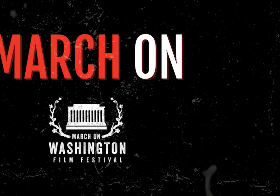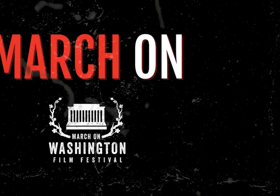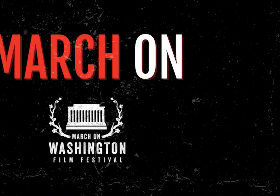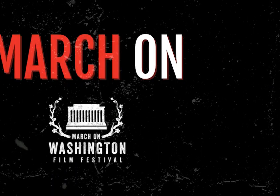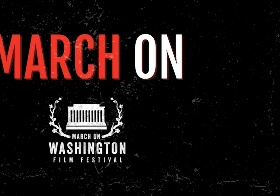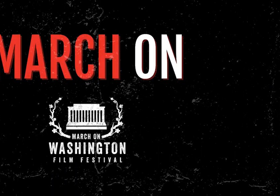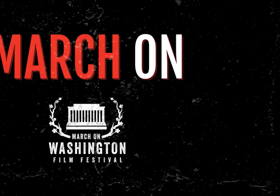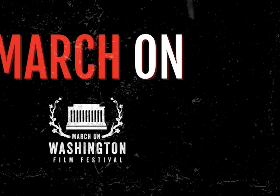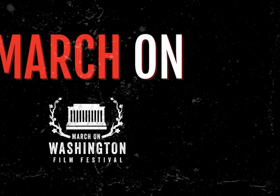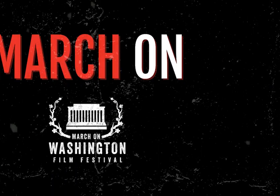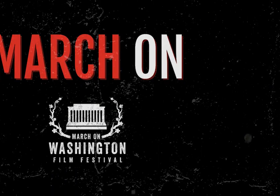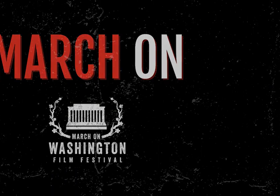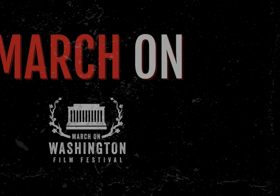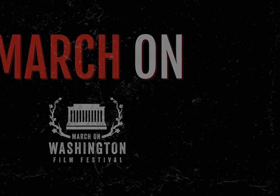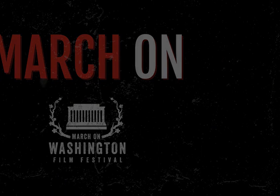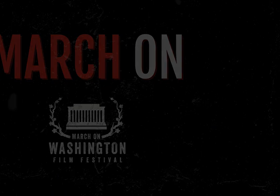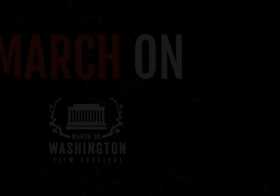Bye Bye